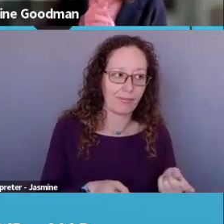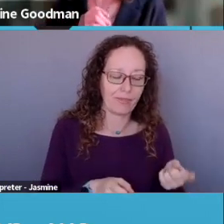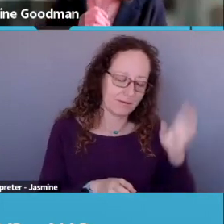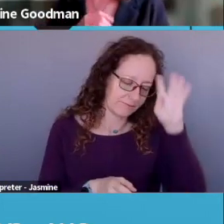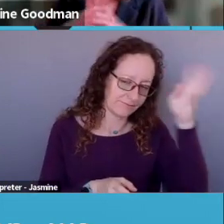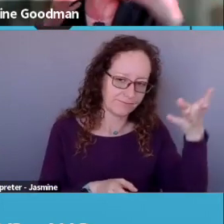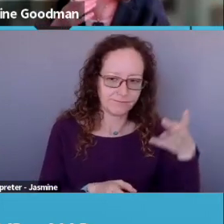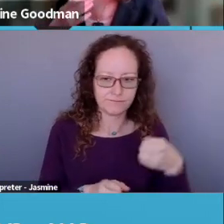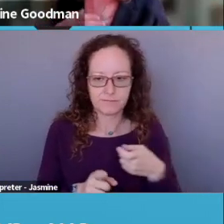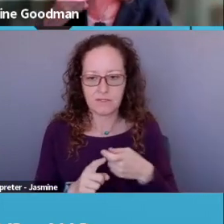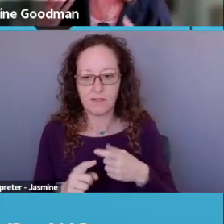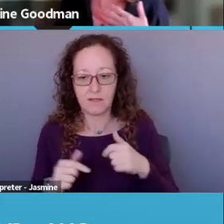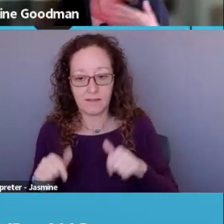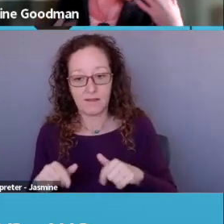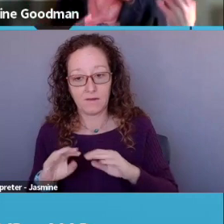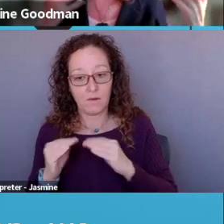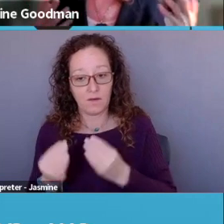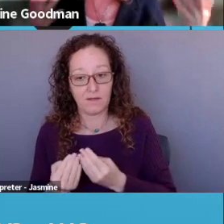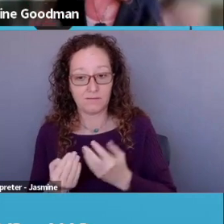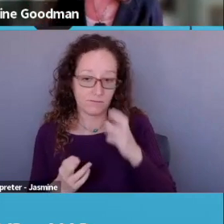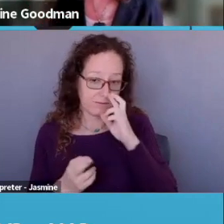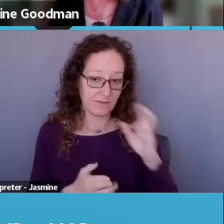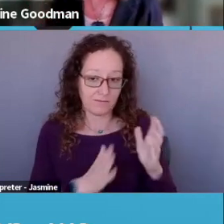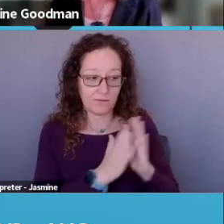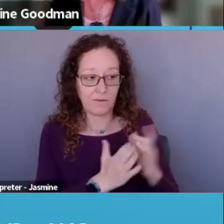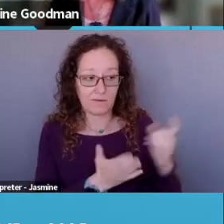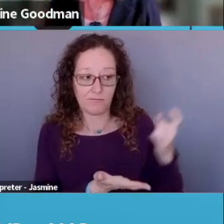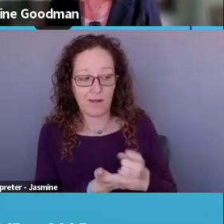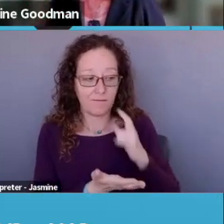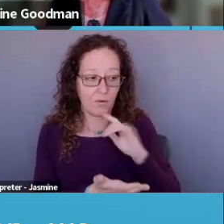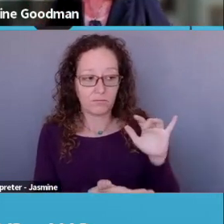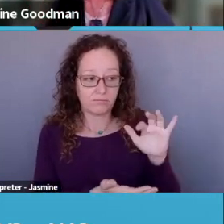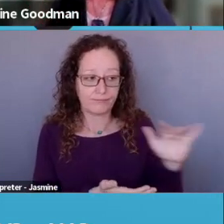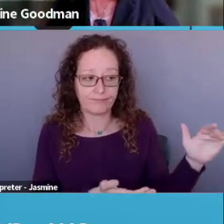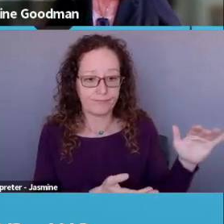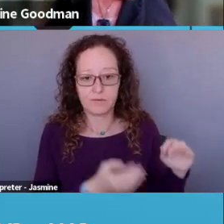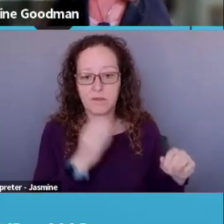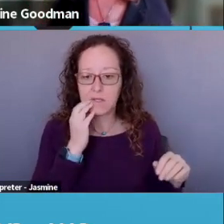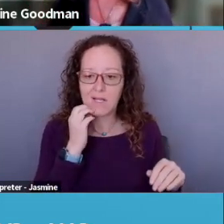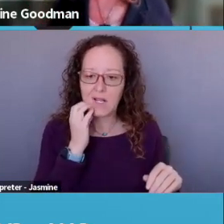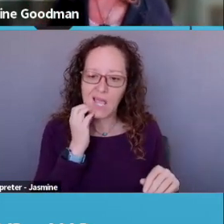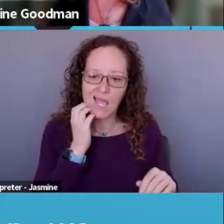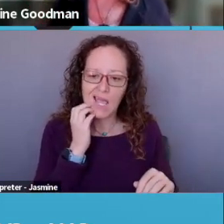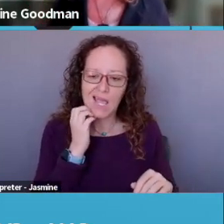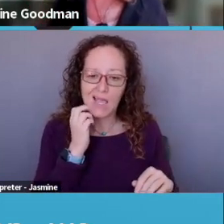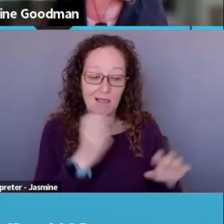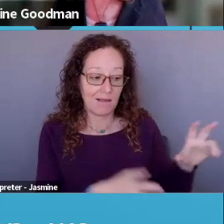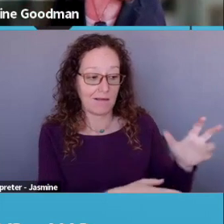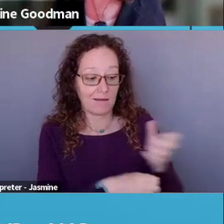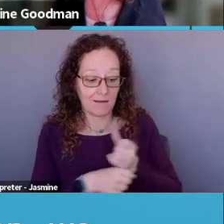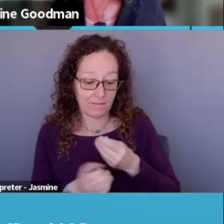organization, we respectfully request a grant of la, la, la, la, la. And then, um, why, what you're going to do with that money.